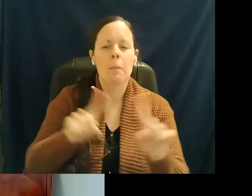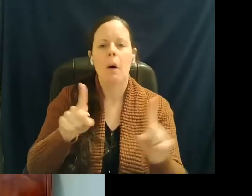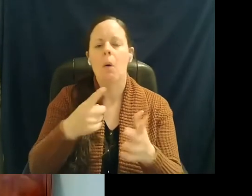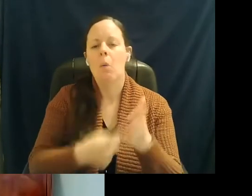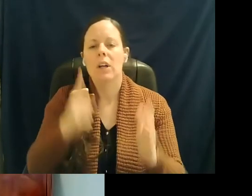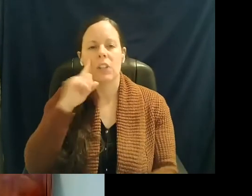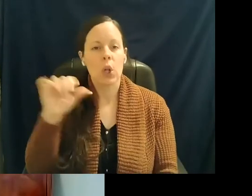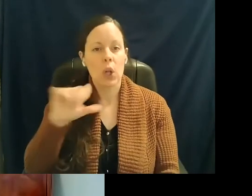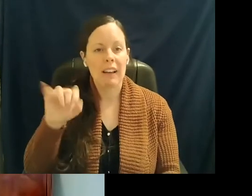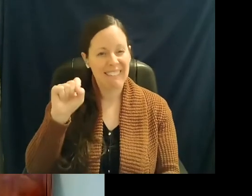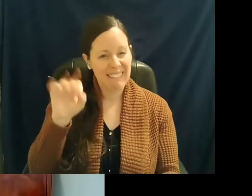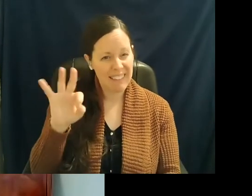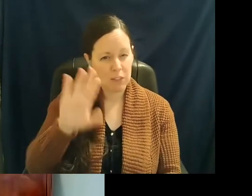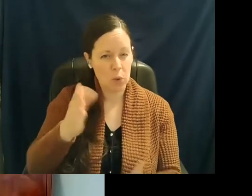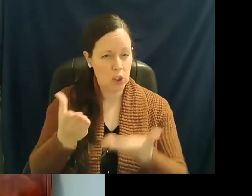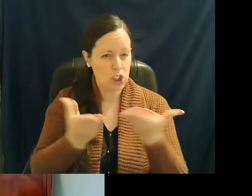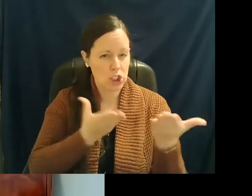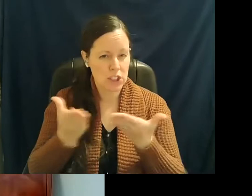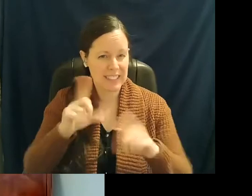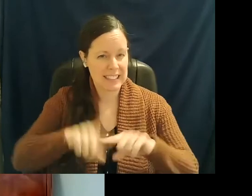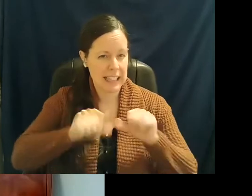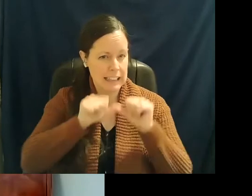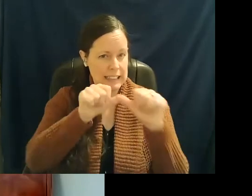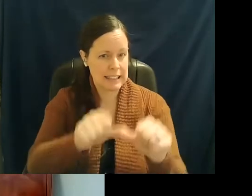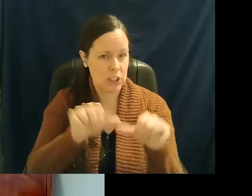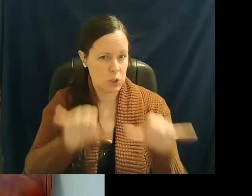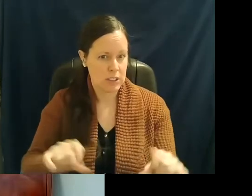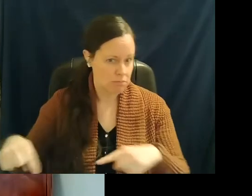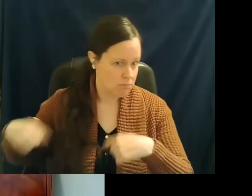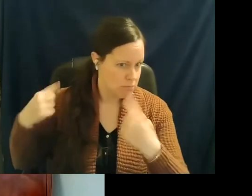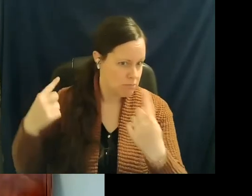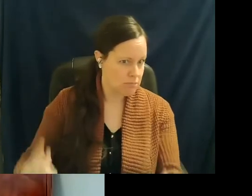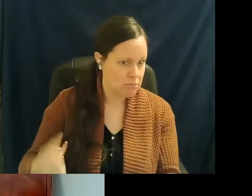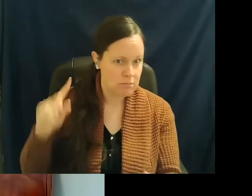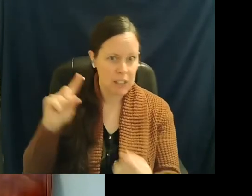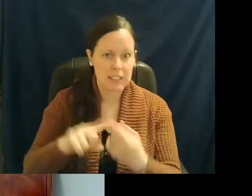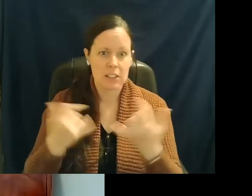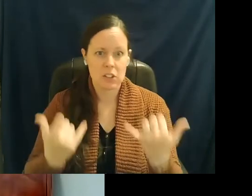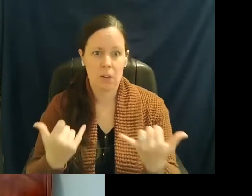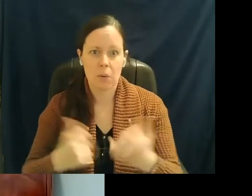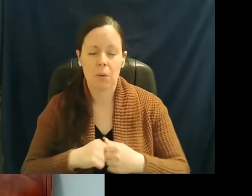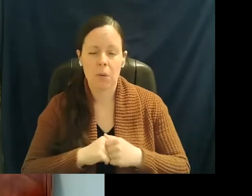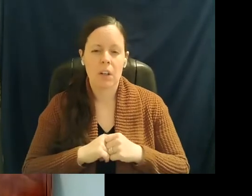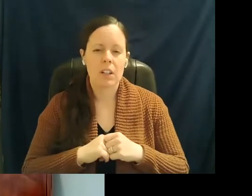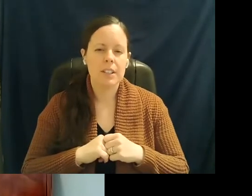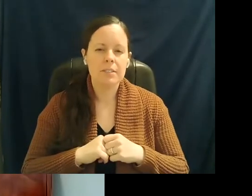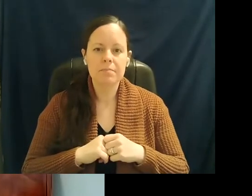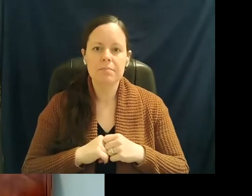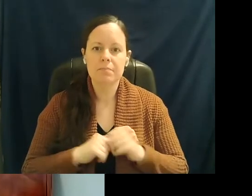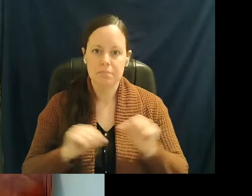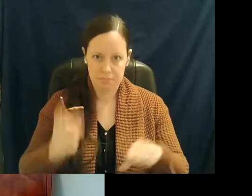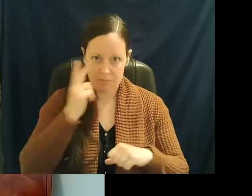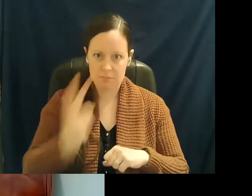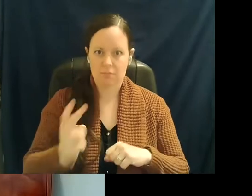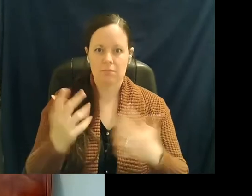like if your services are not able to continue in the same manner you've been able to up until now? I can see that healthcare